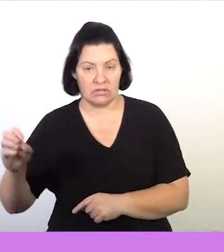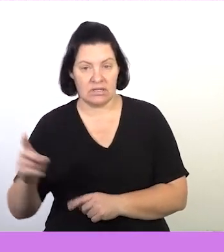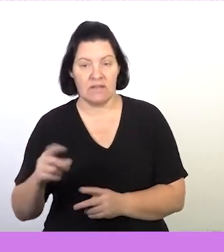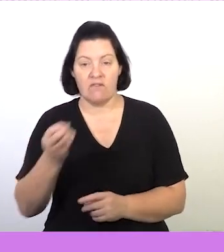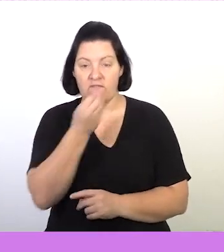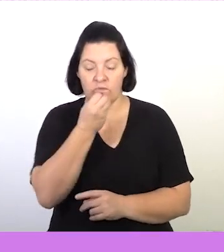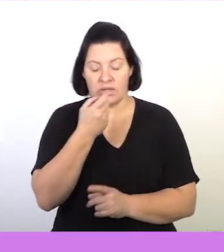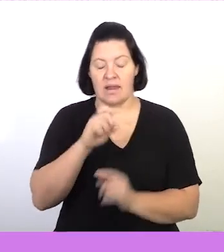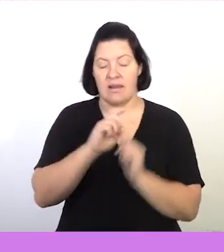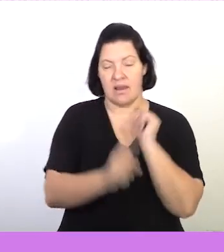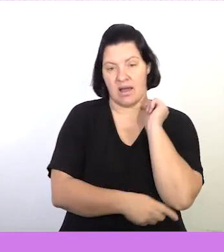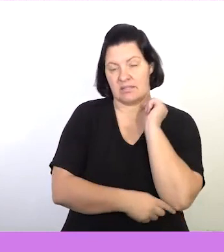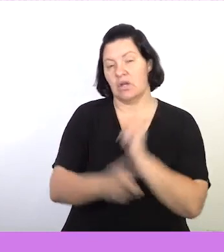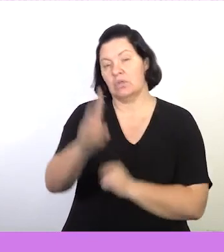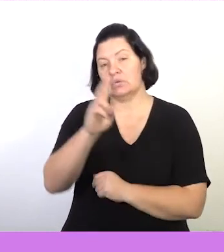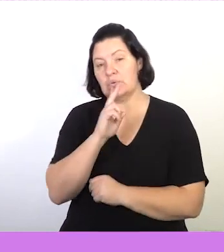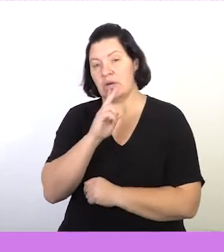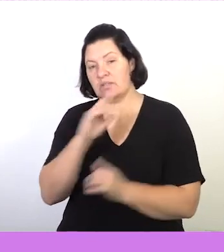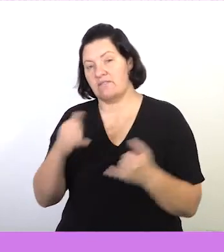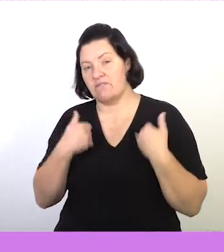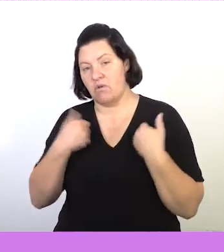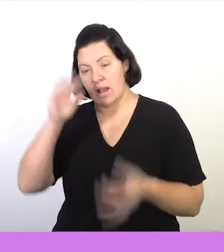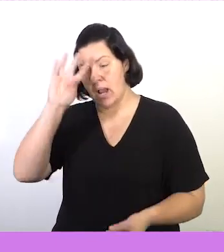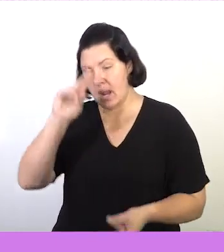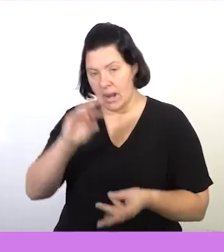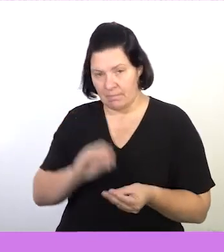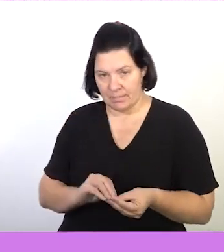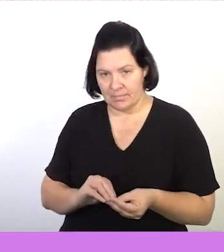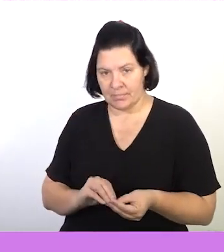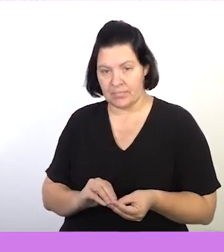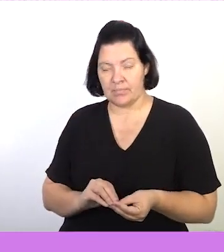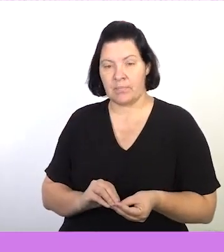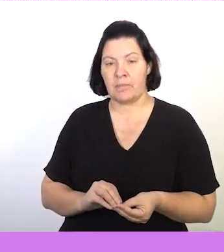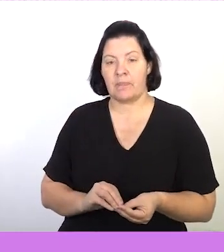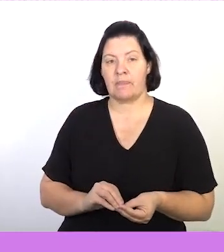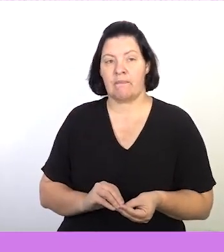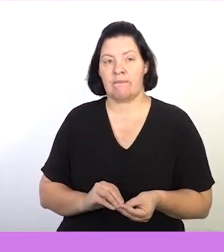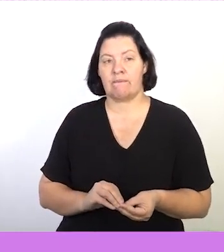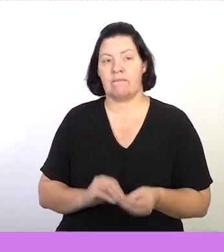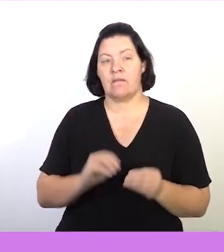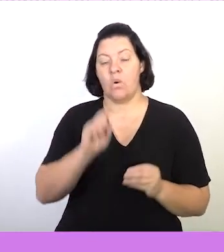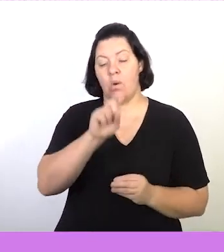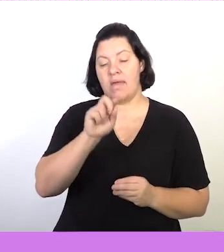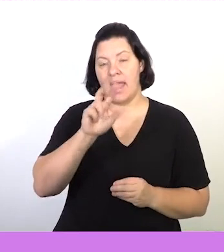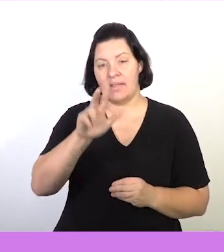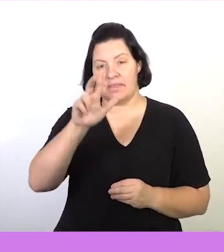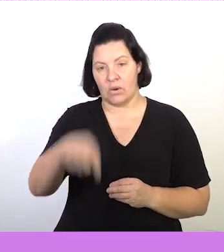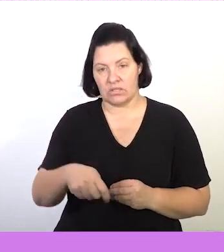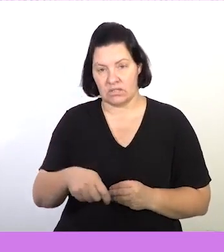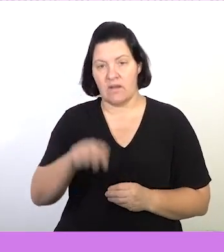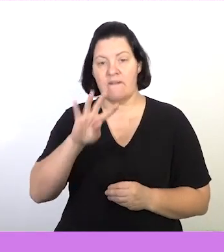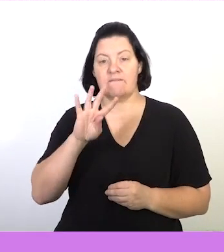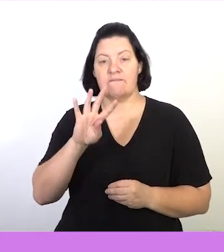groceries. then lastly 2,000 rand for entertainment. So that will take us to 18